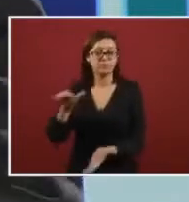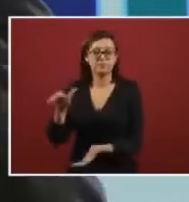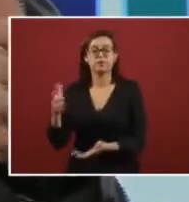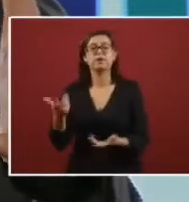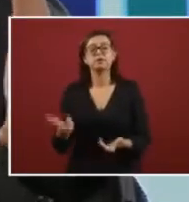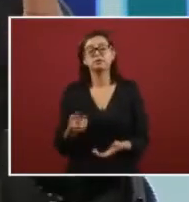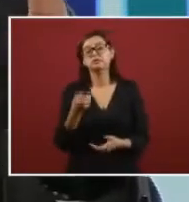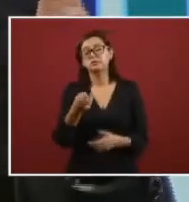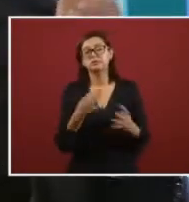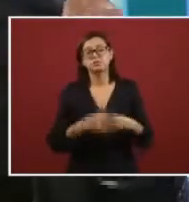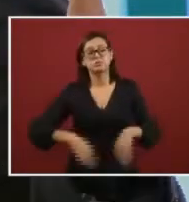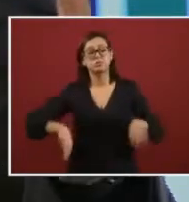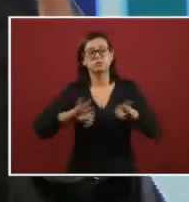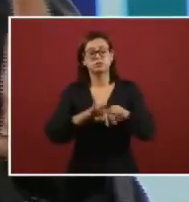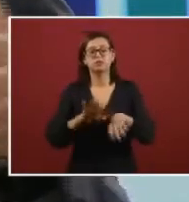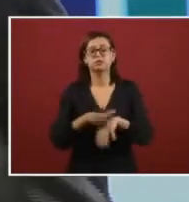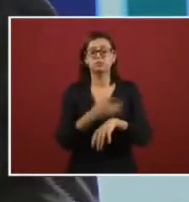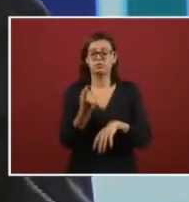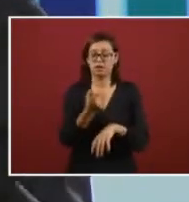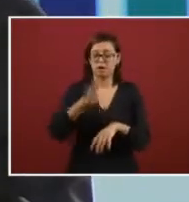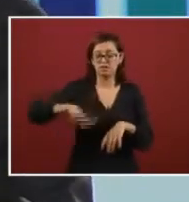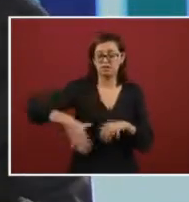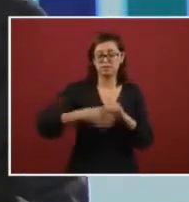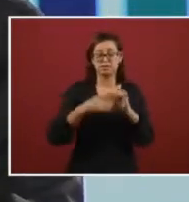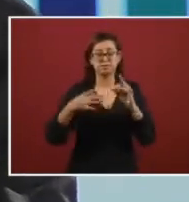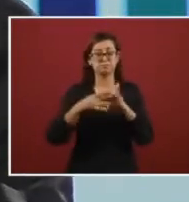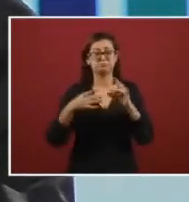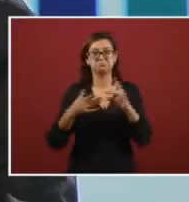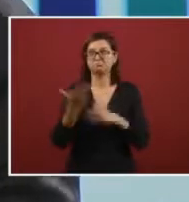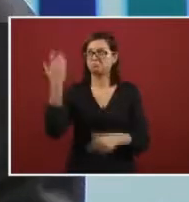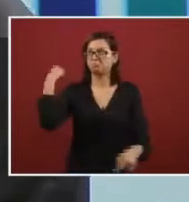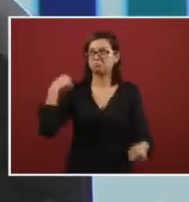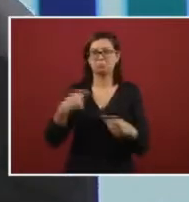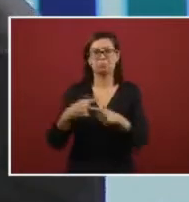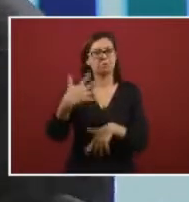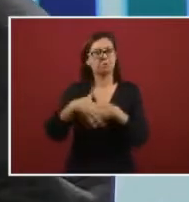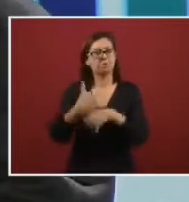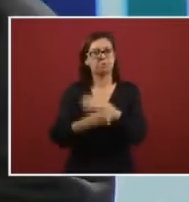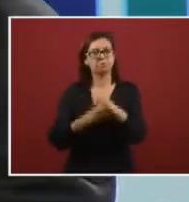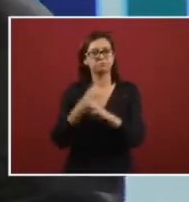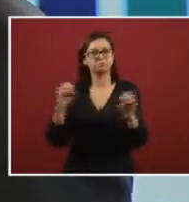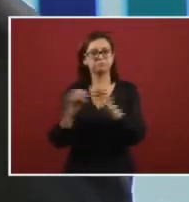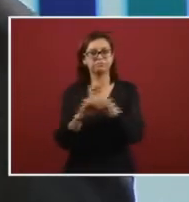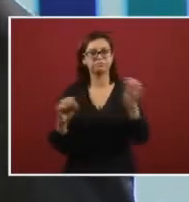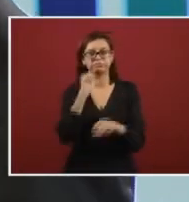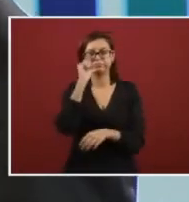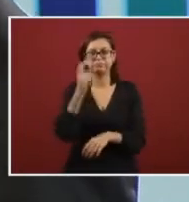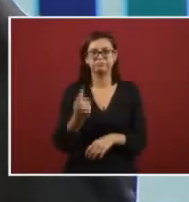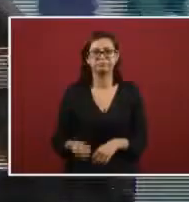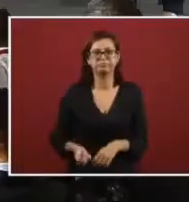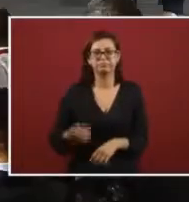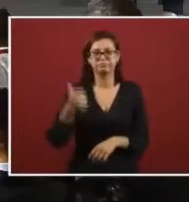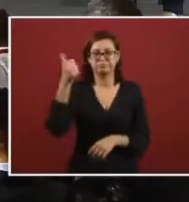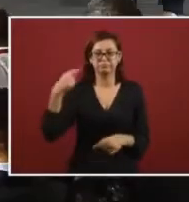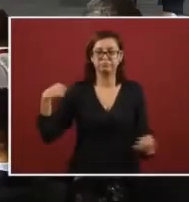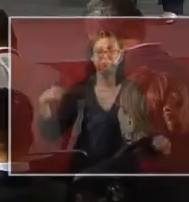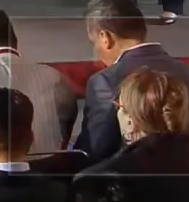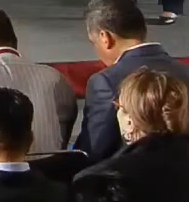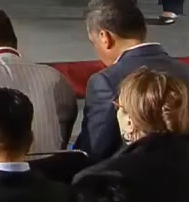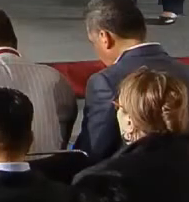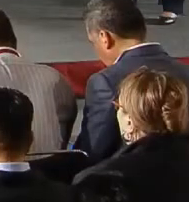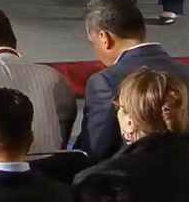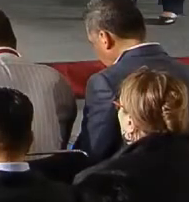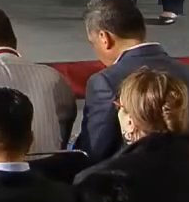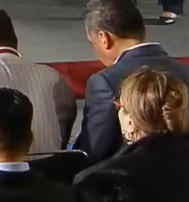this is very important because in the past we had not had this increase in reserves in the last